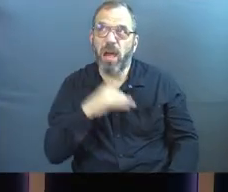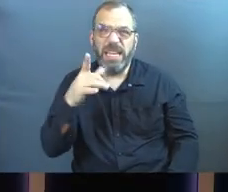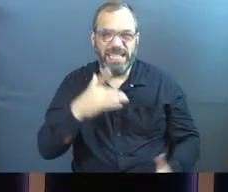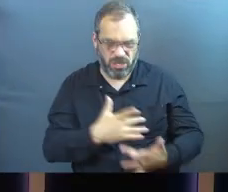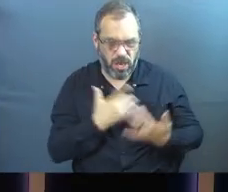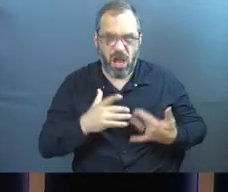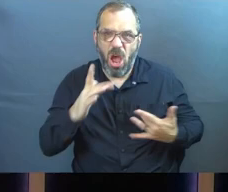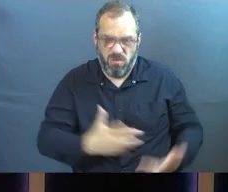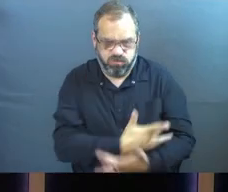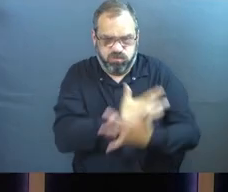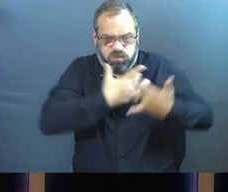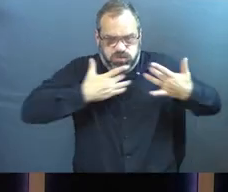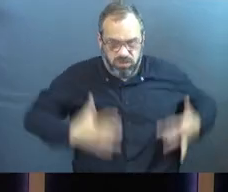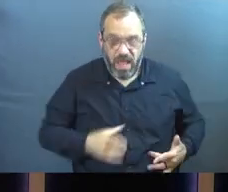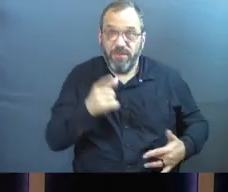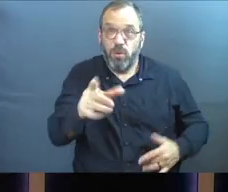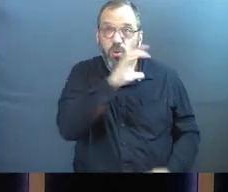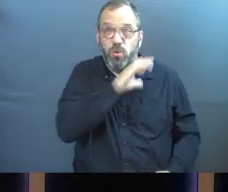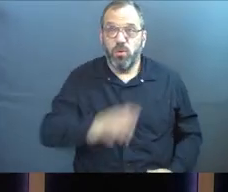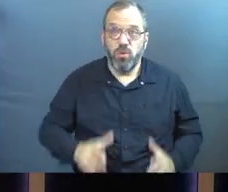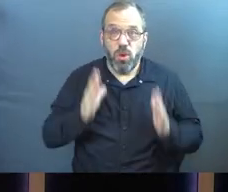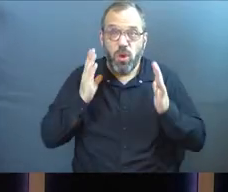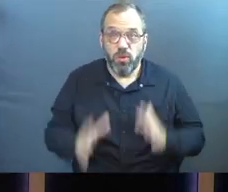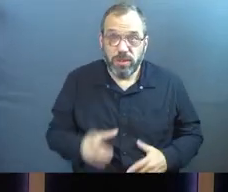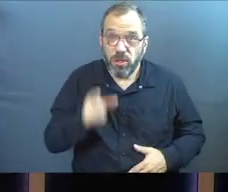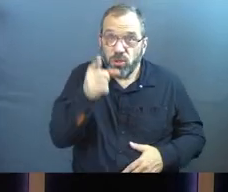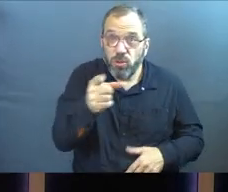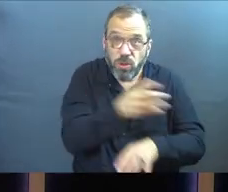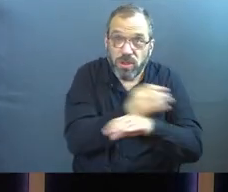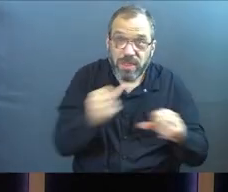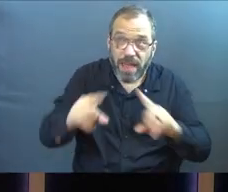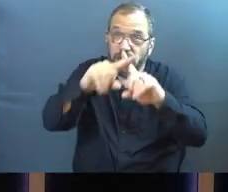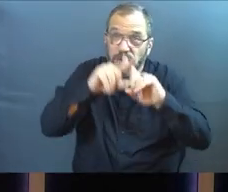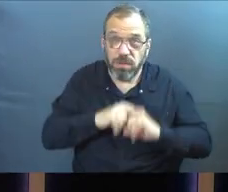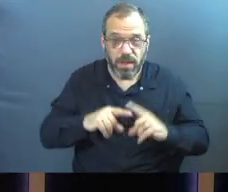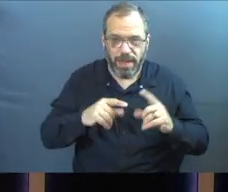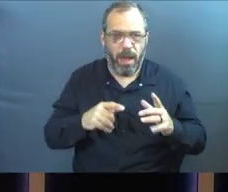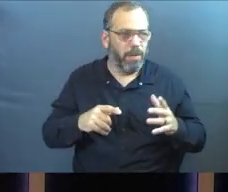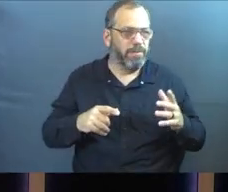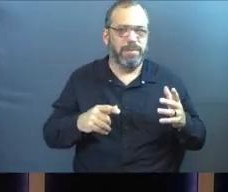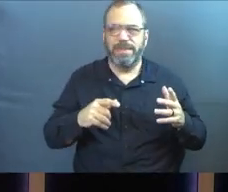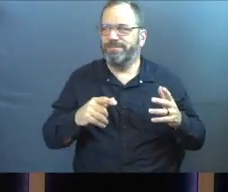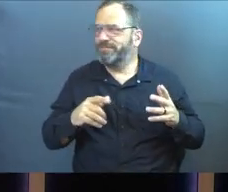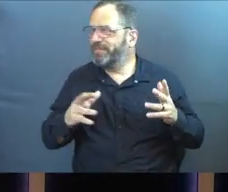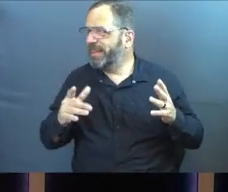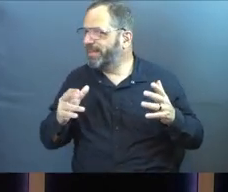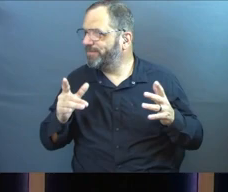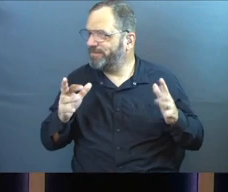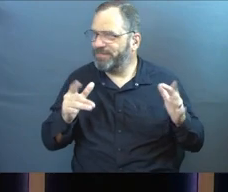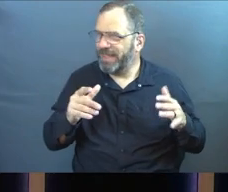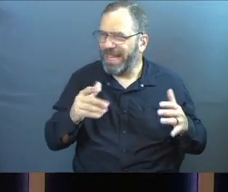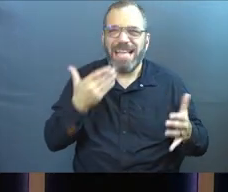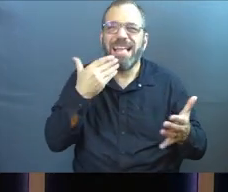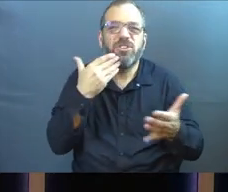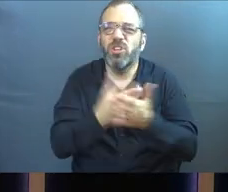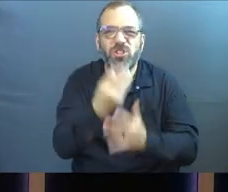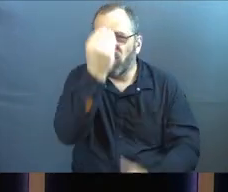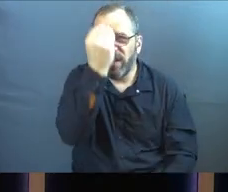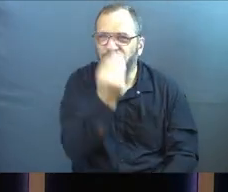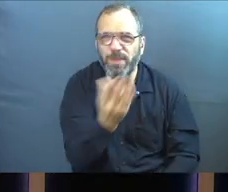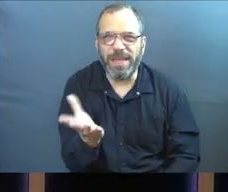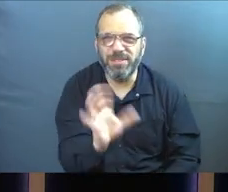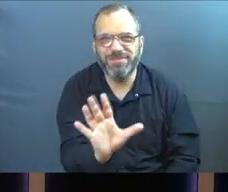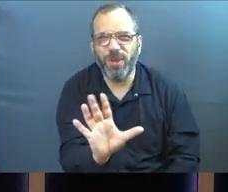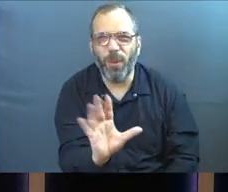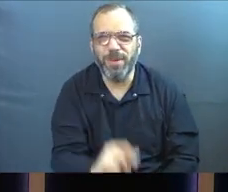Christians, if you're a Christian today, if you're someone who loves Jesus today, this is not just good information for